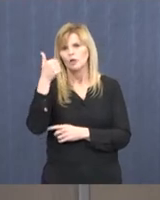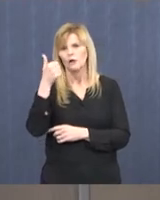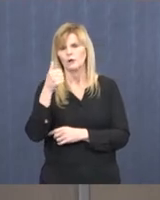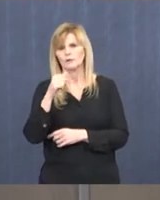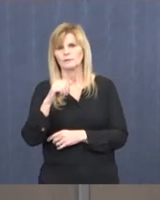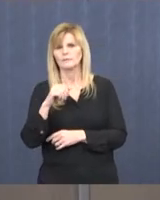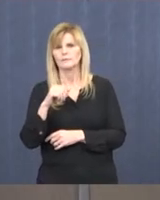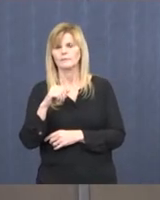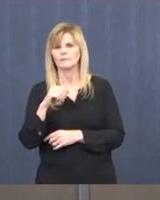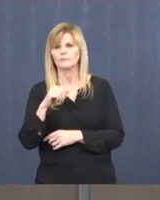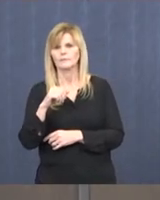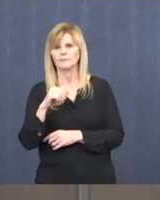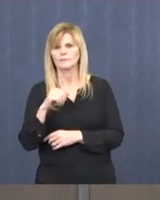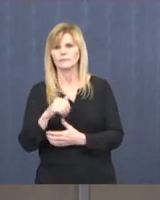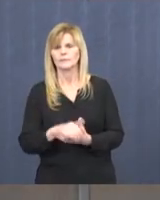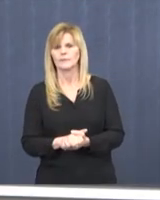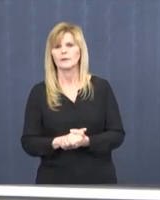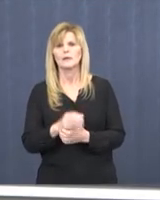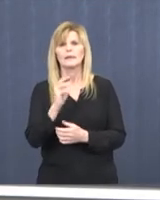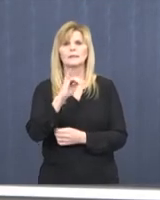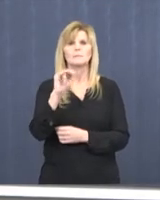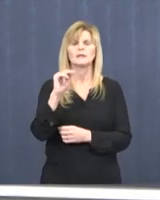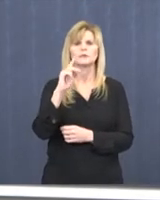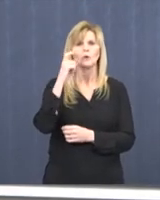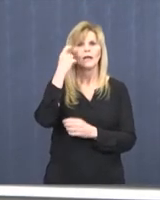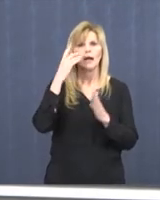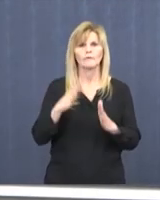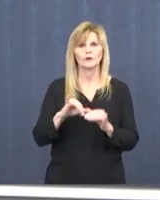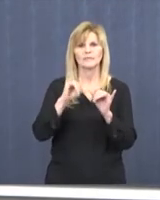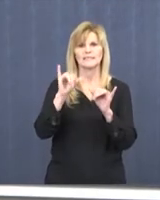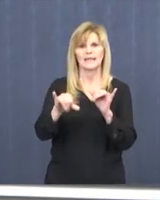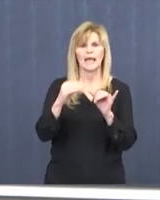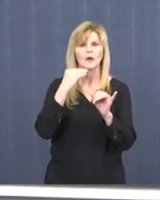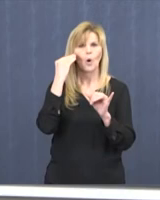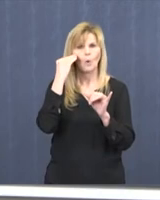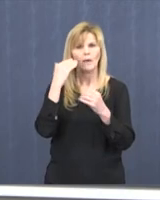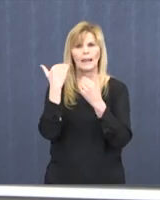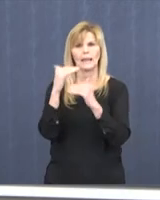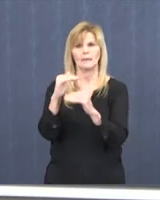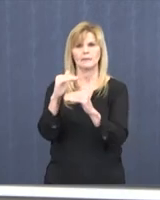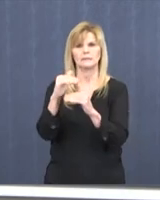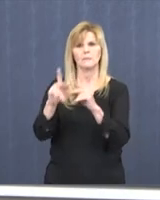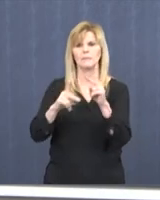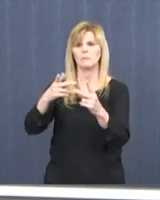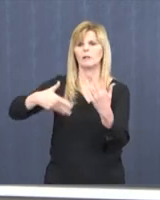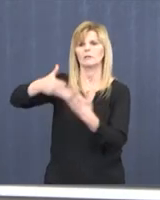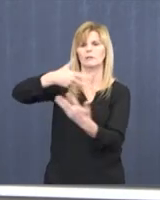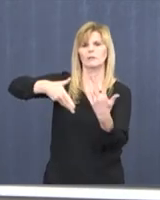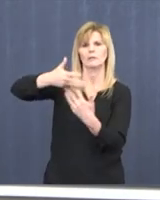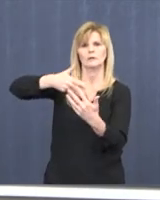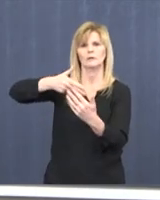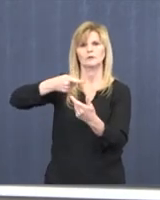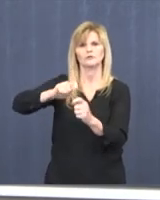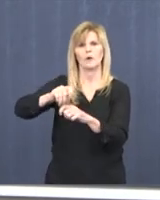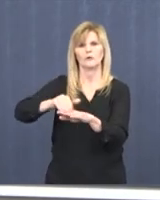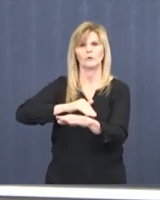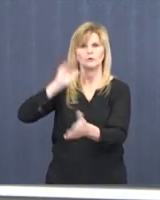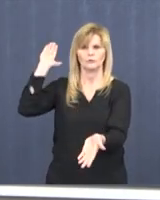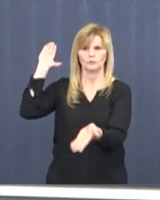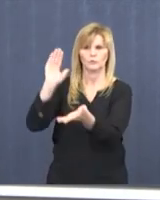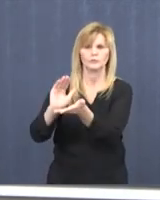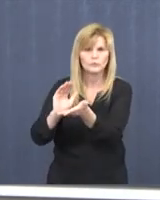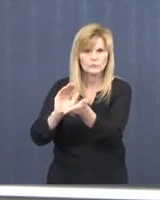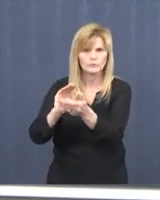Mayor Mahoney. The Minnesota Governor's stay-at-home order limits public interaction to help slow the spread of COVID